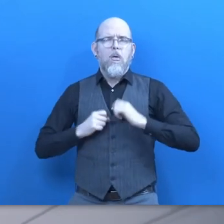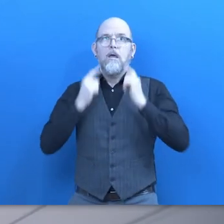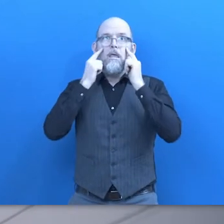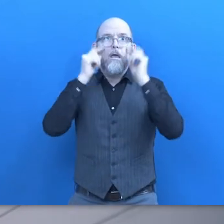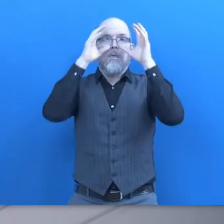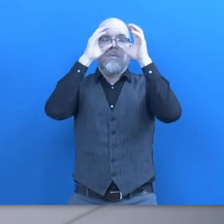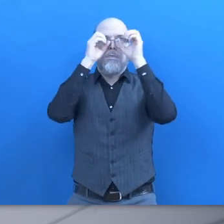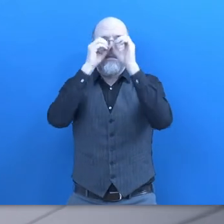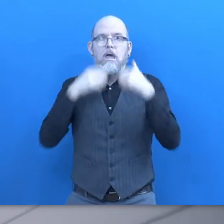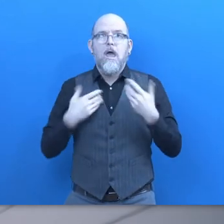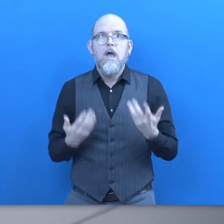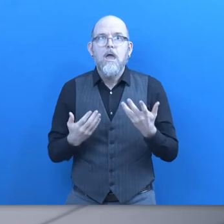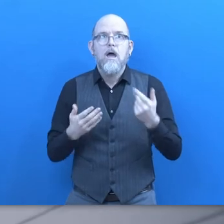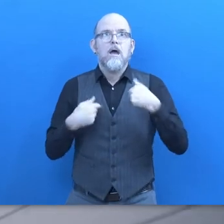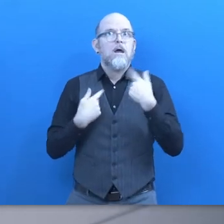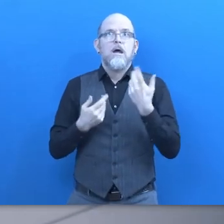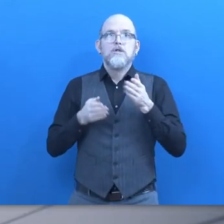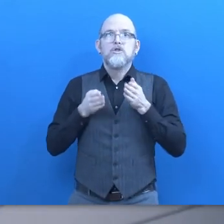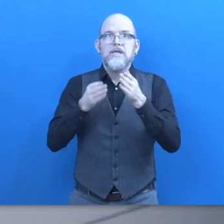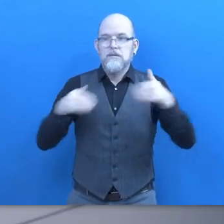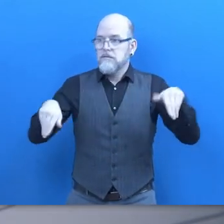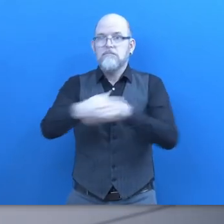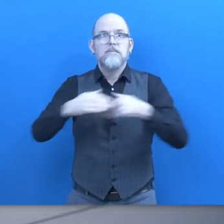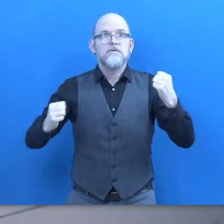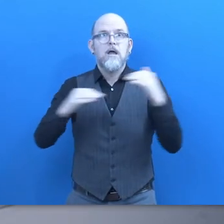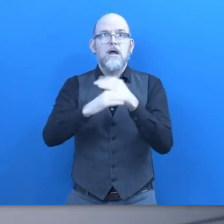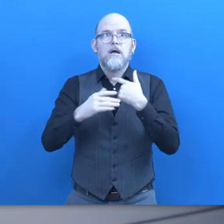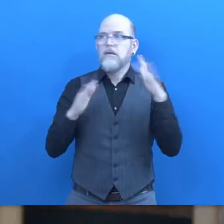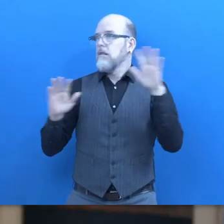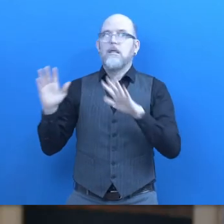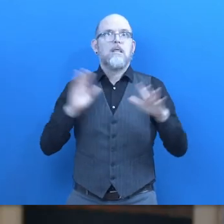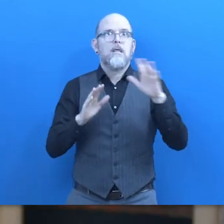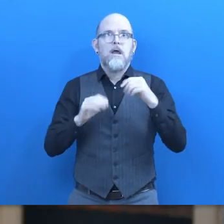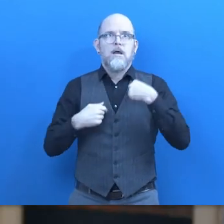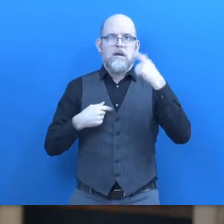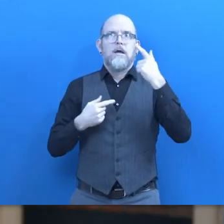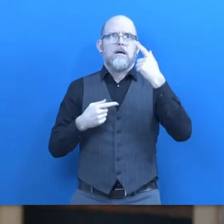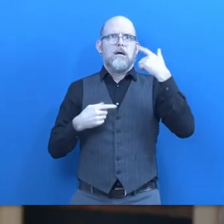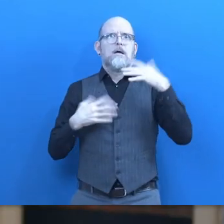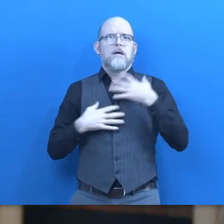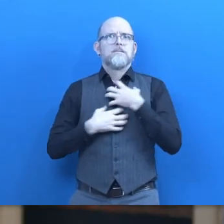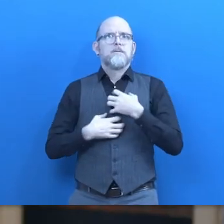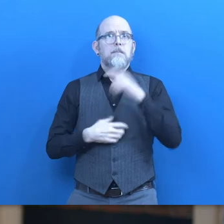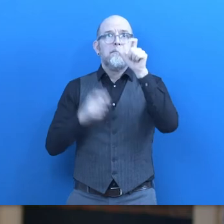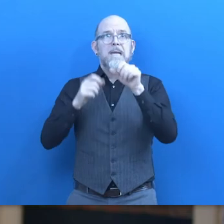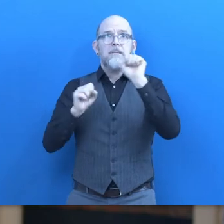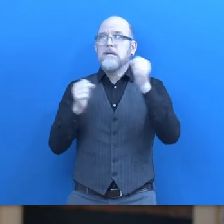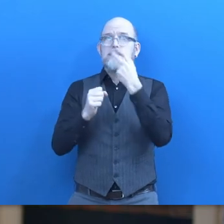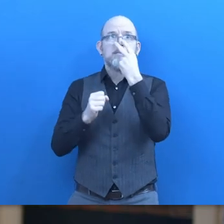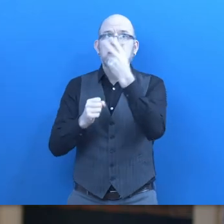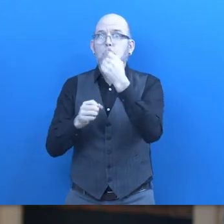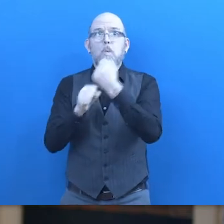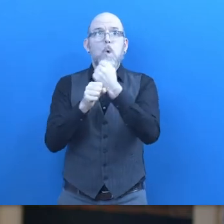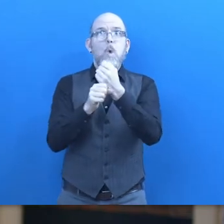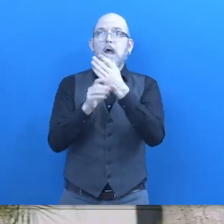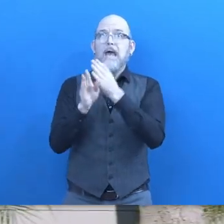my mailbox it was really drastic I didn't realize that people with vision loss had jobs careers did athletics that